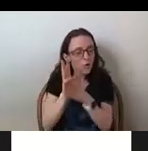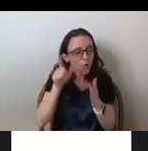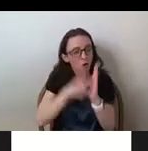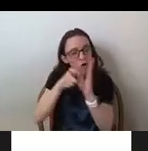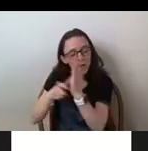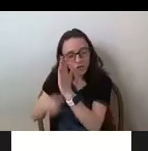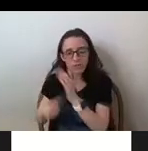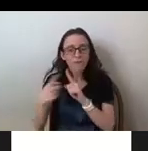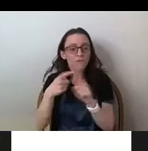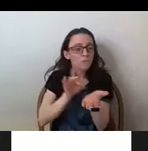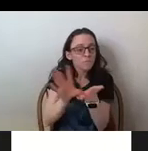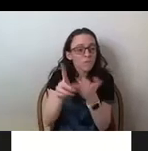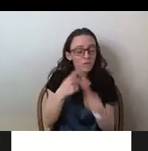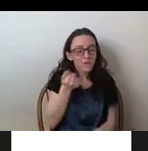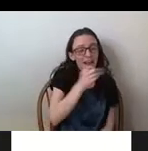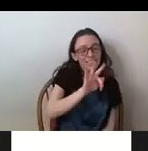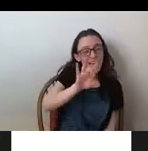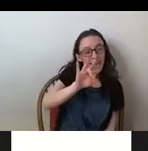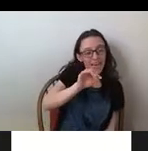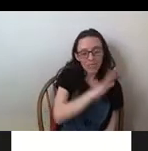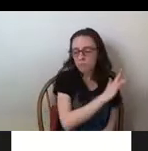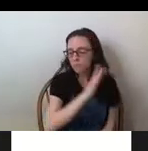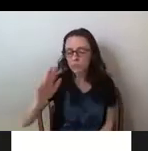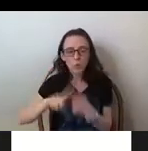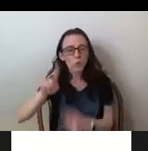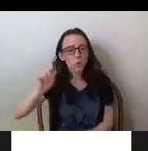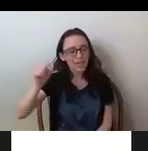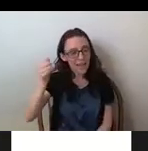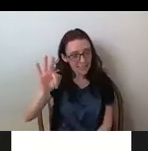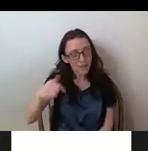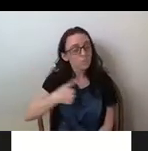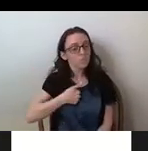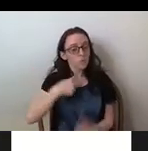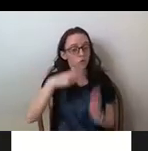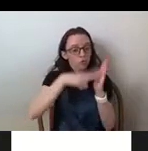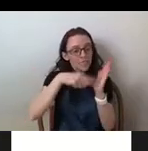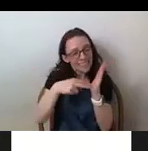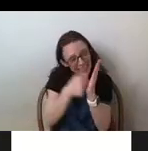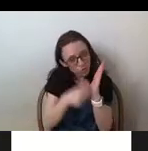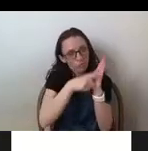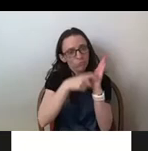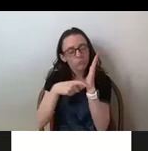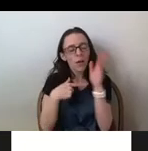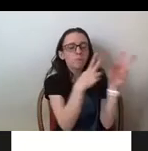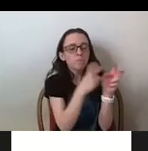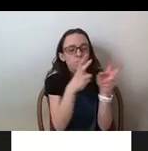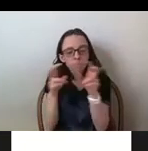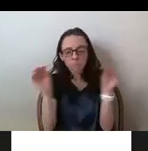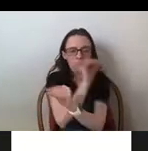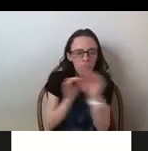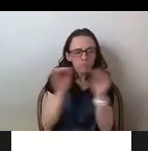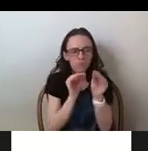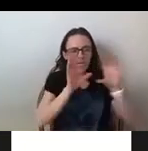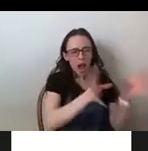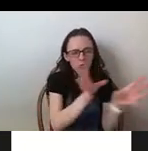of 1980 and 2019. I read the articles one by one, pulling quotes from each to categorize them into different narratives, and